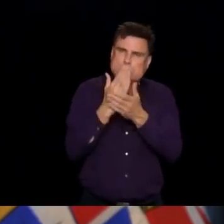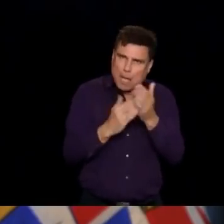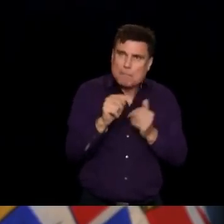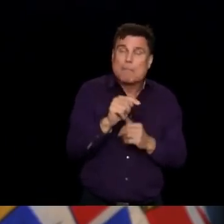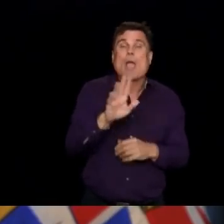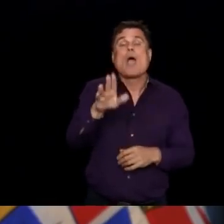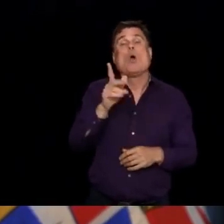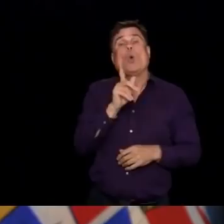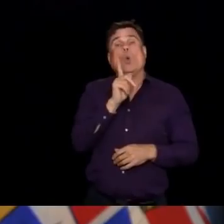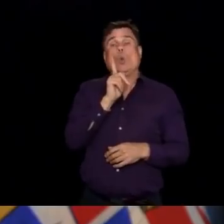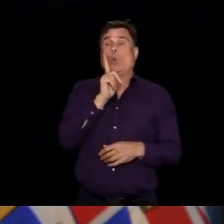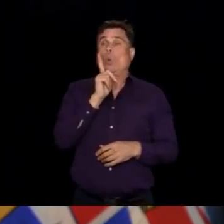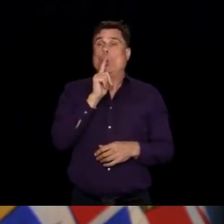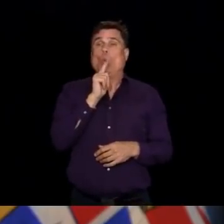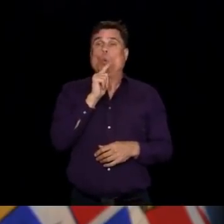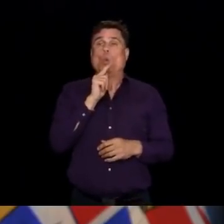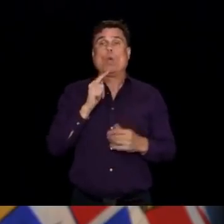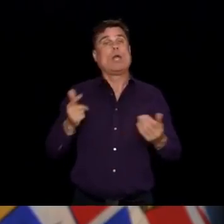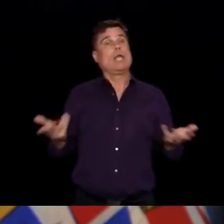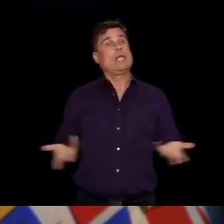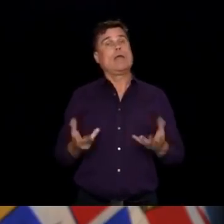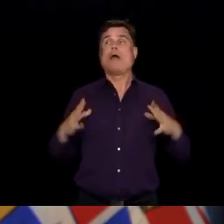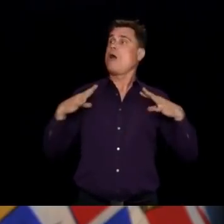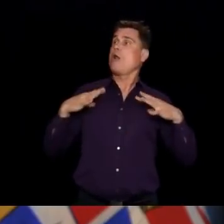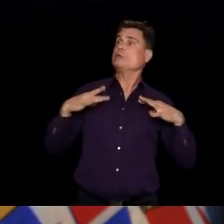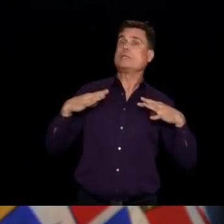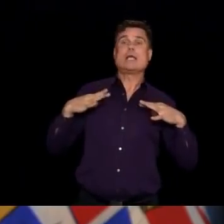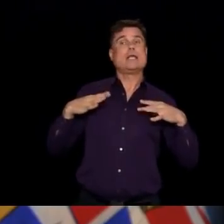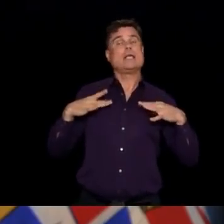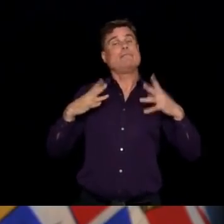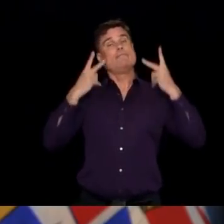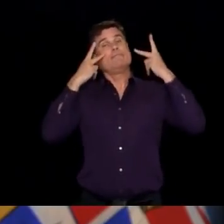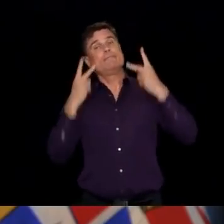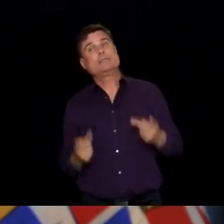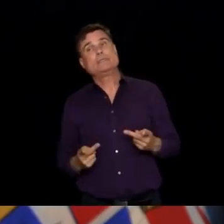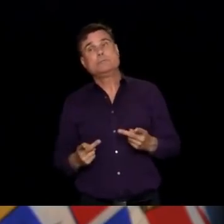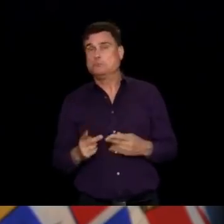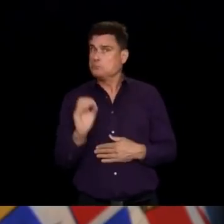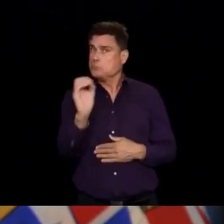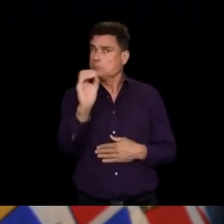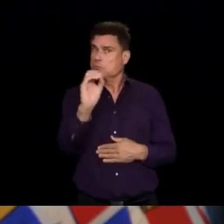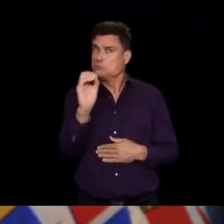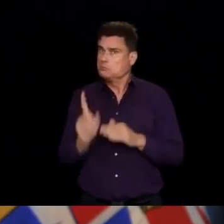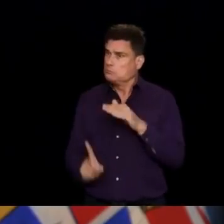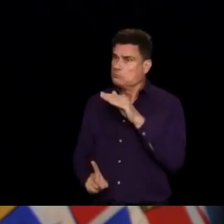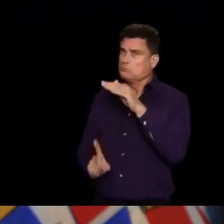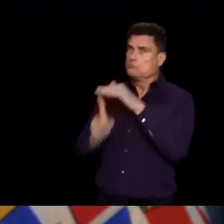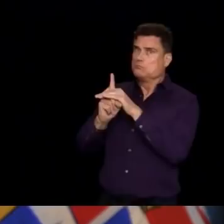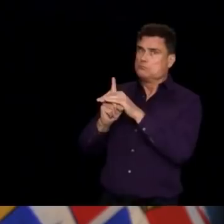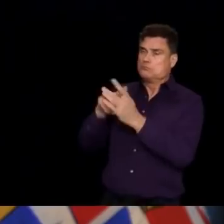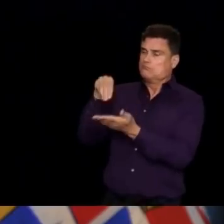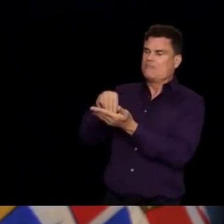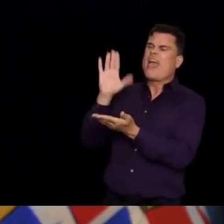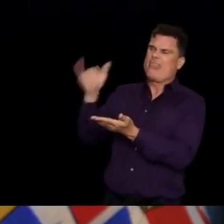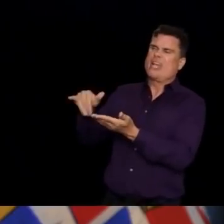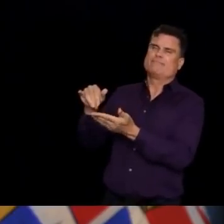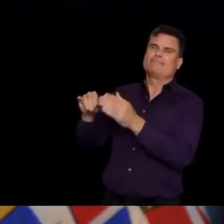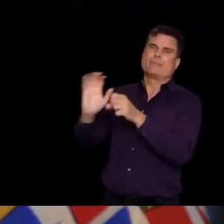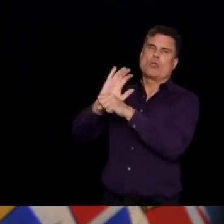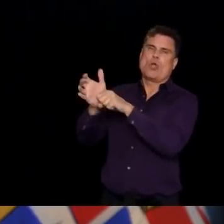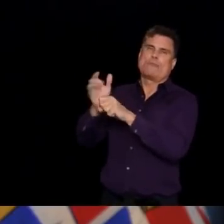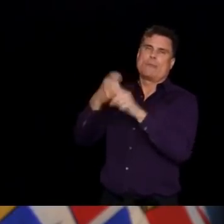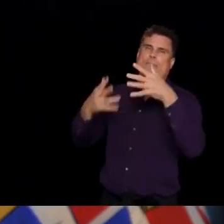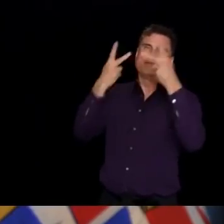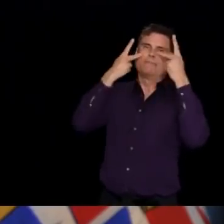Hello Bonnie, thank you for taking my question. How do you feel that youth in BC have responded to the COVID-19 message about